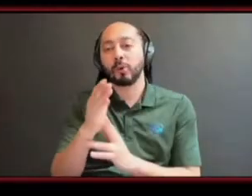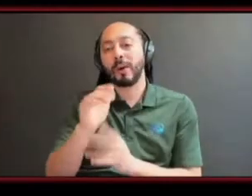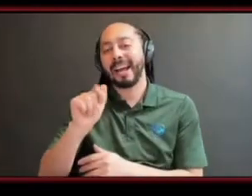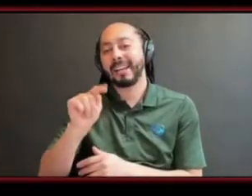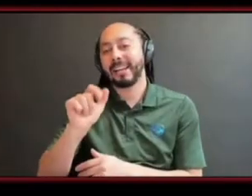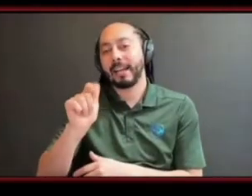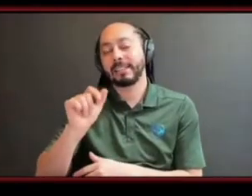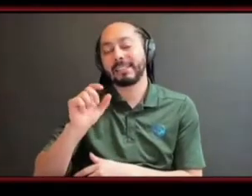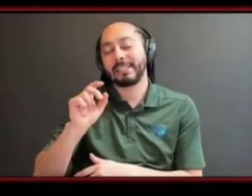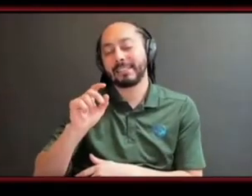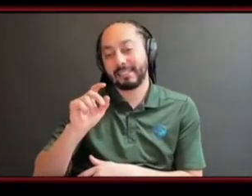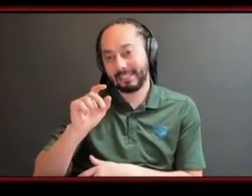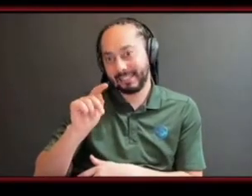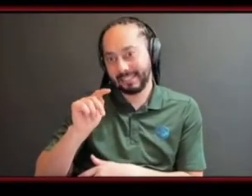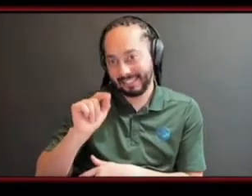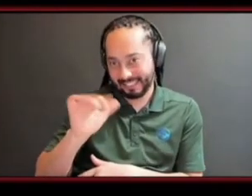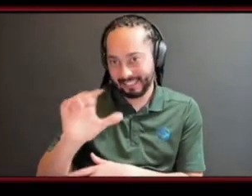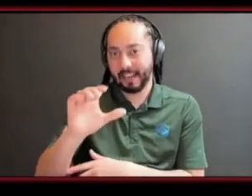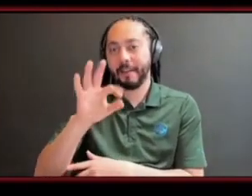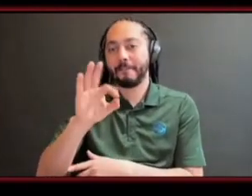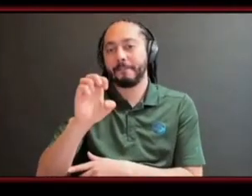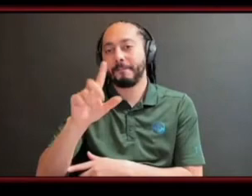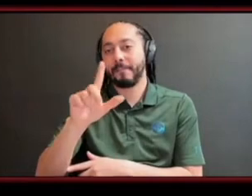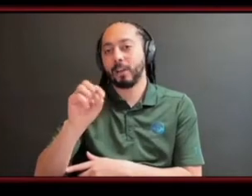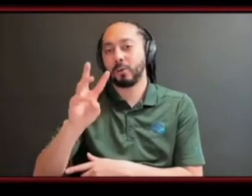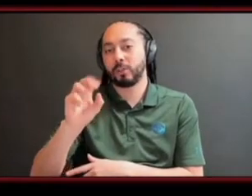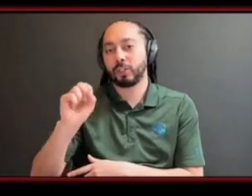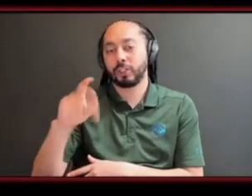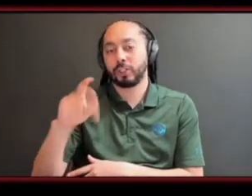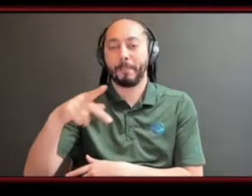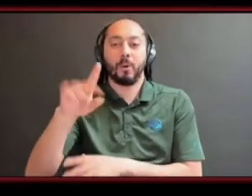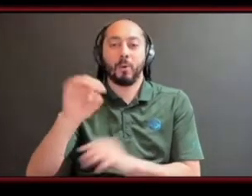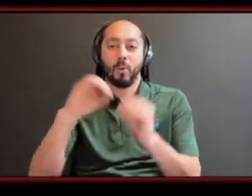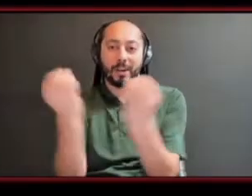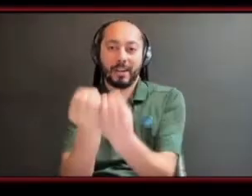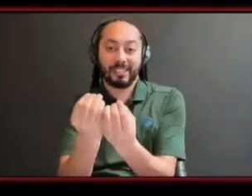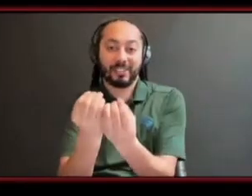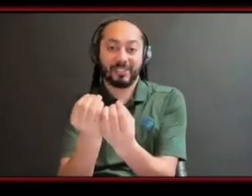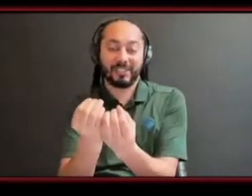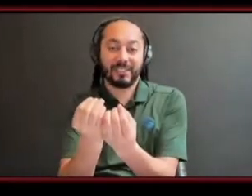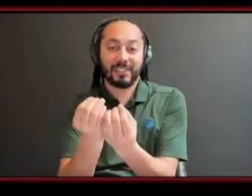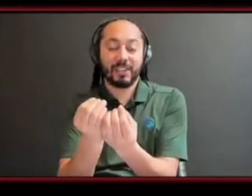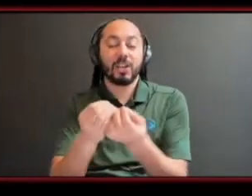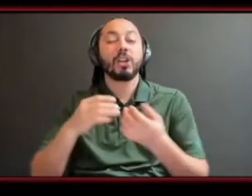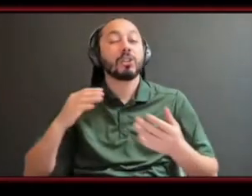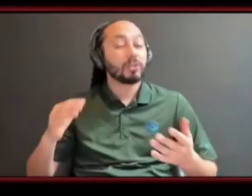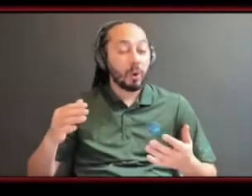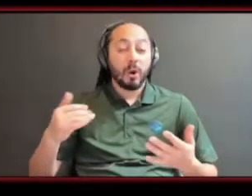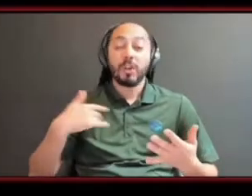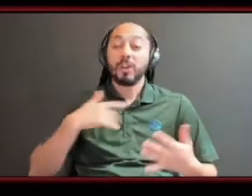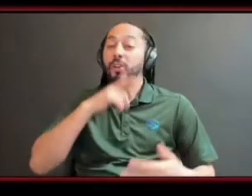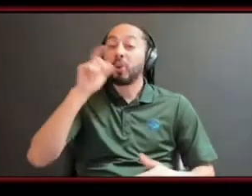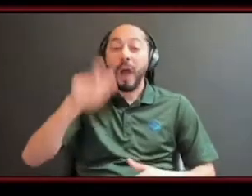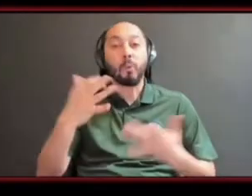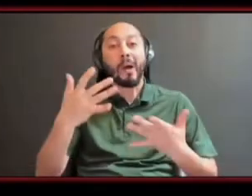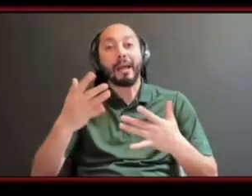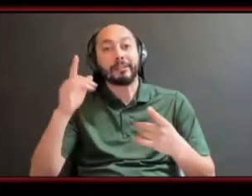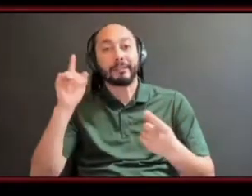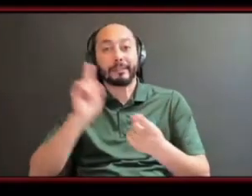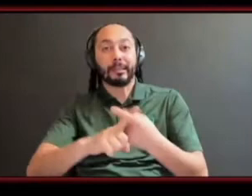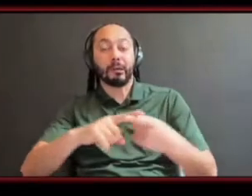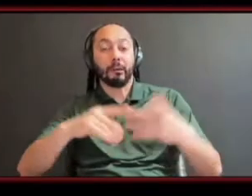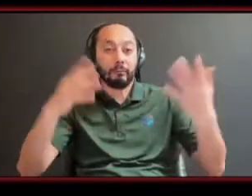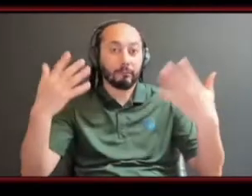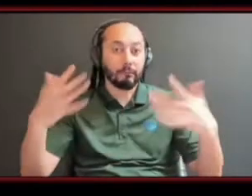important that we highlight things like that that it's all you don't have to wait until you've made it to give back or to support